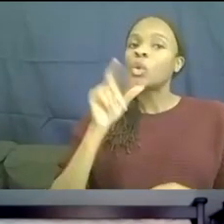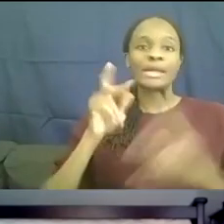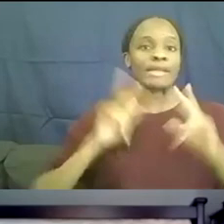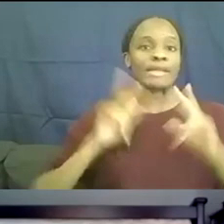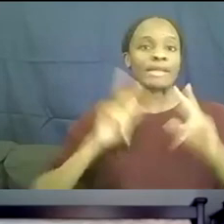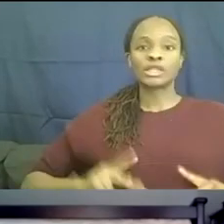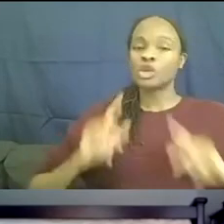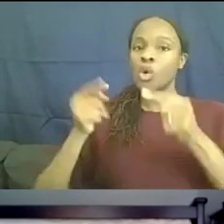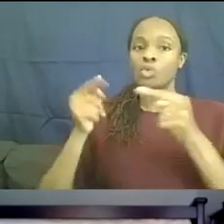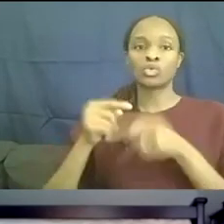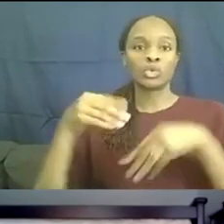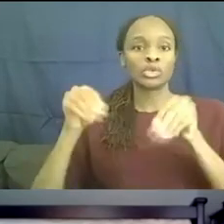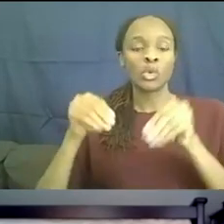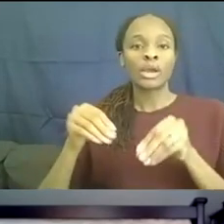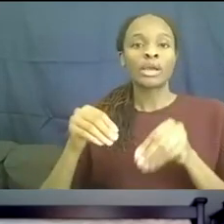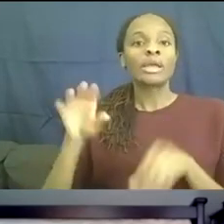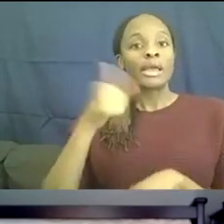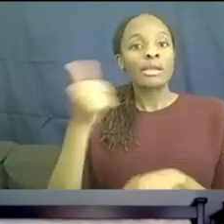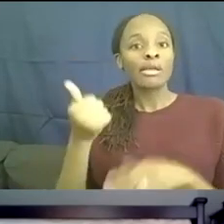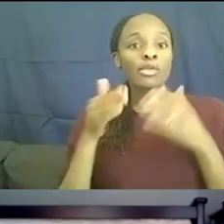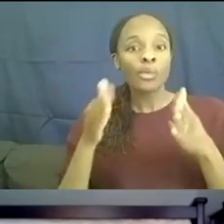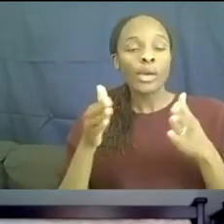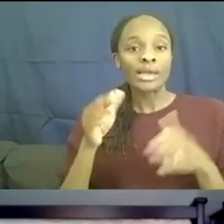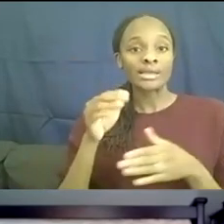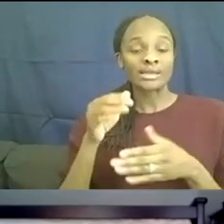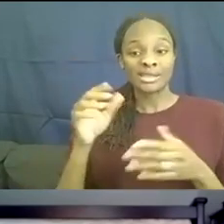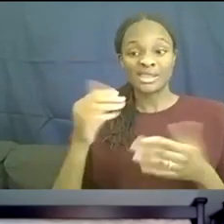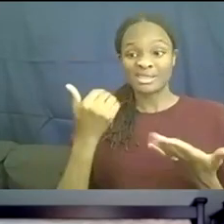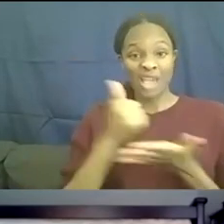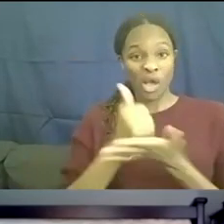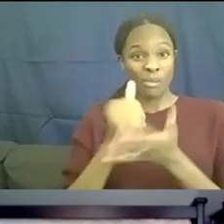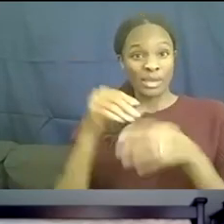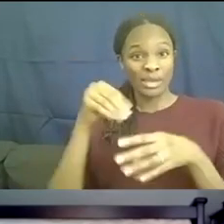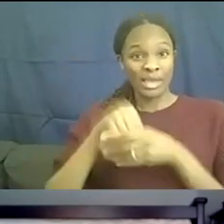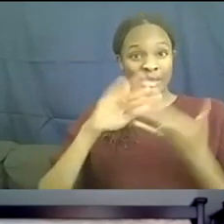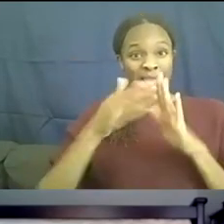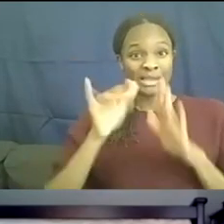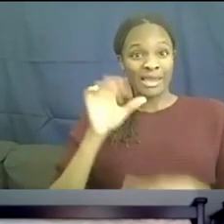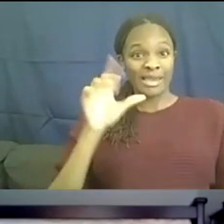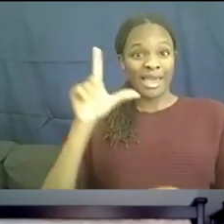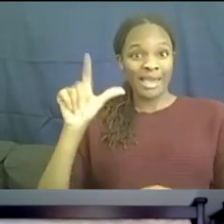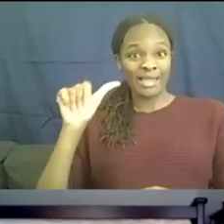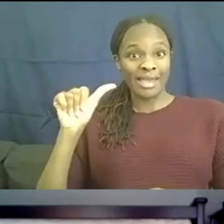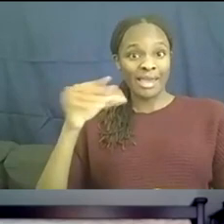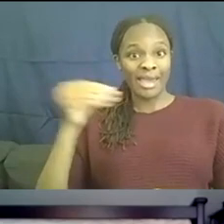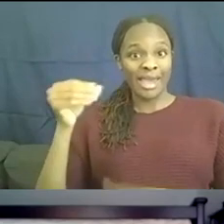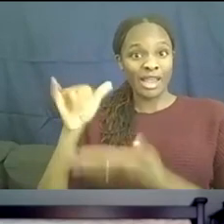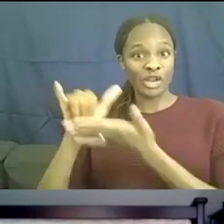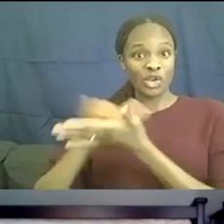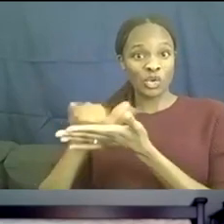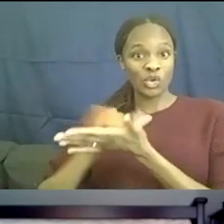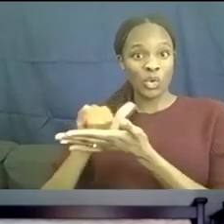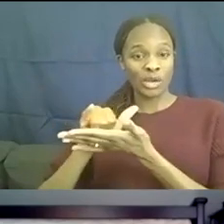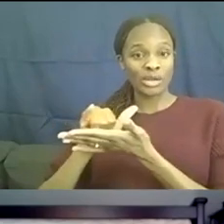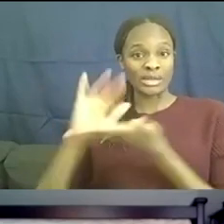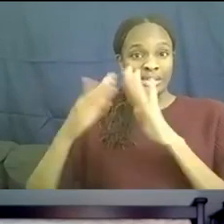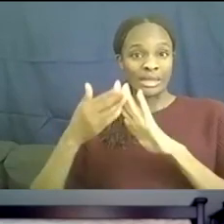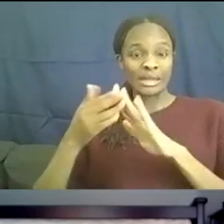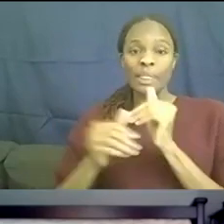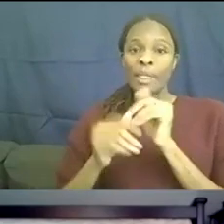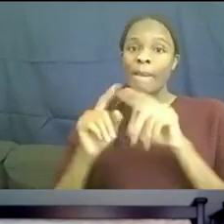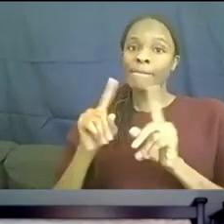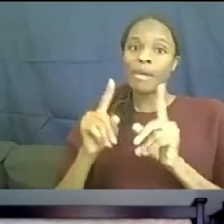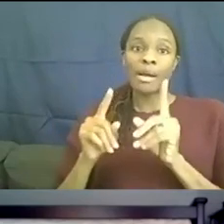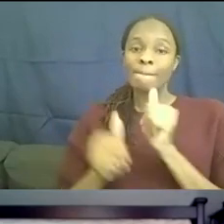version of this is helping in cities like Los Angeles, and New York City. But most of the country has no such